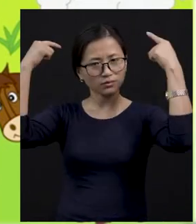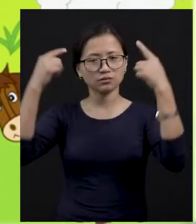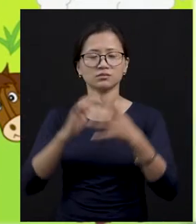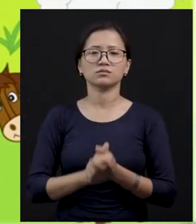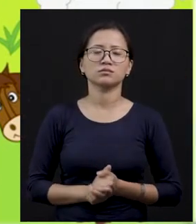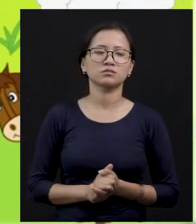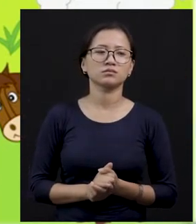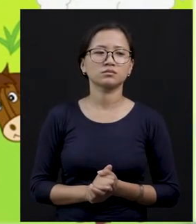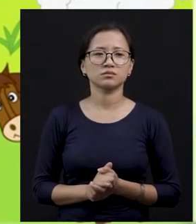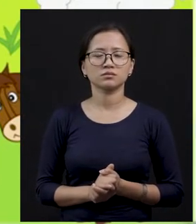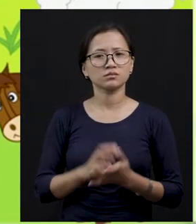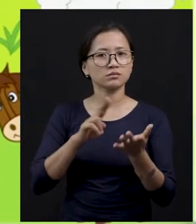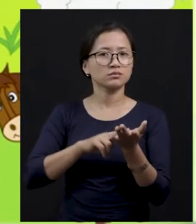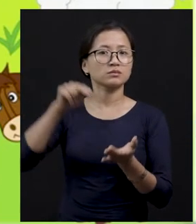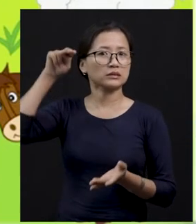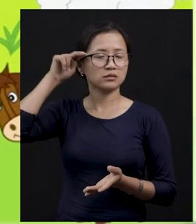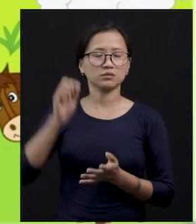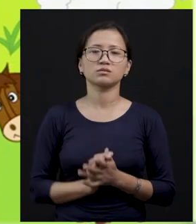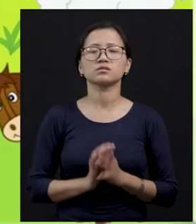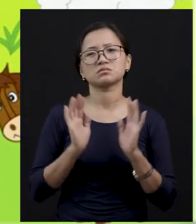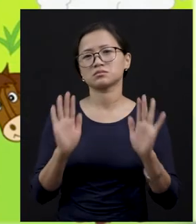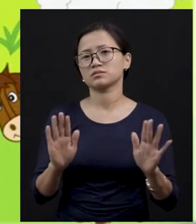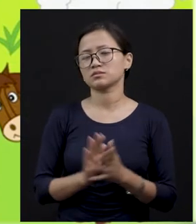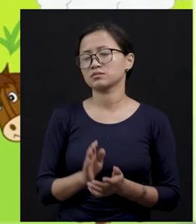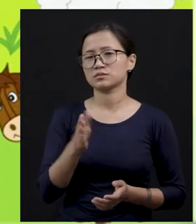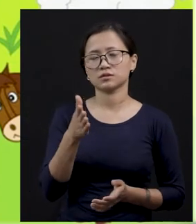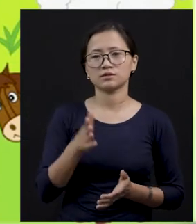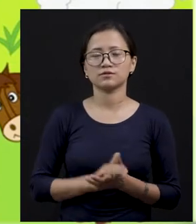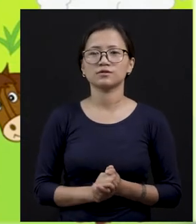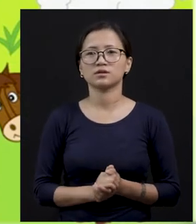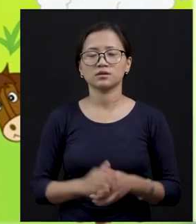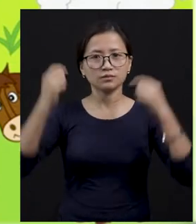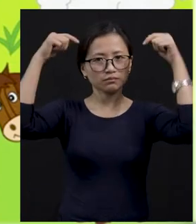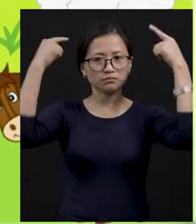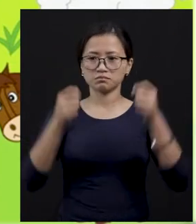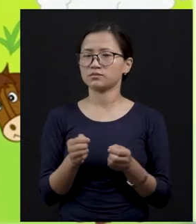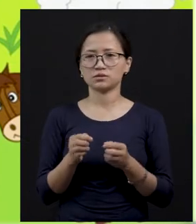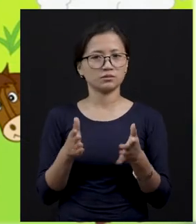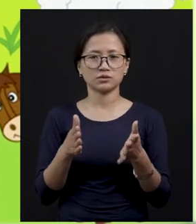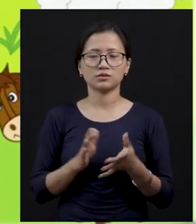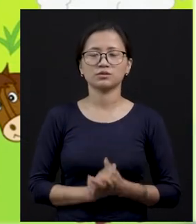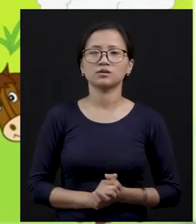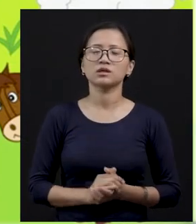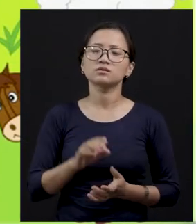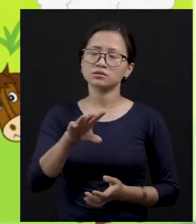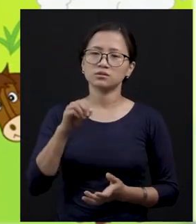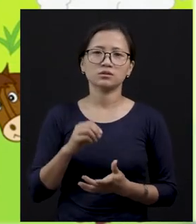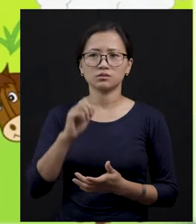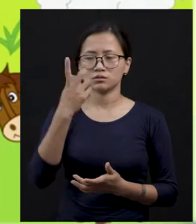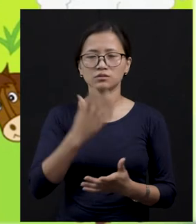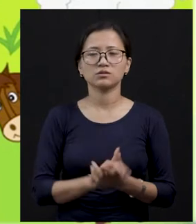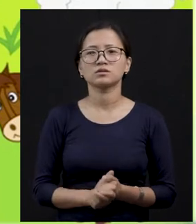But here, in Nagaland, here, we don't have, we don't find sheep. So we usually take the milk only from